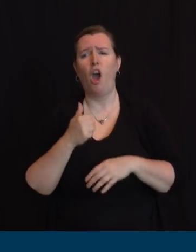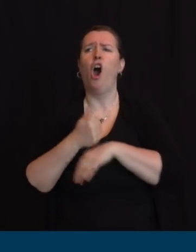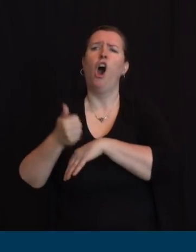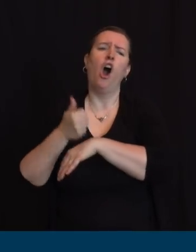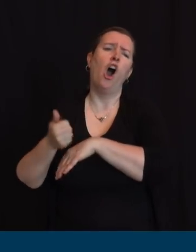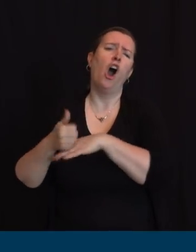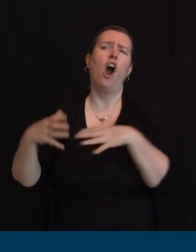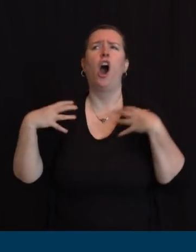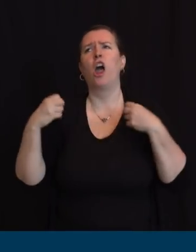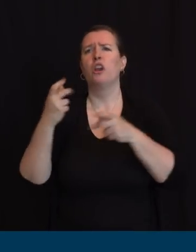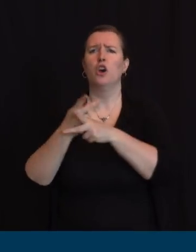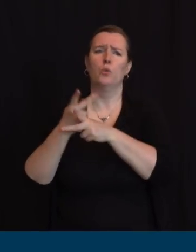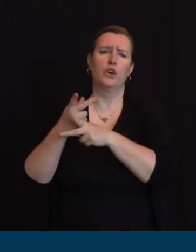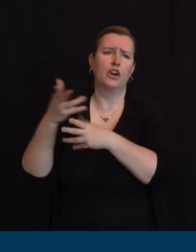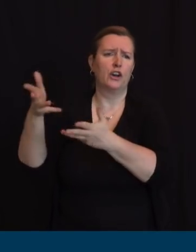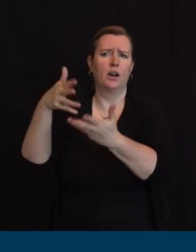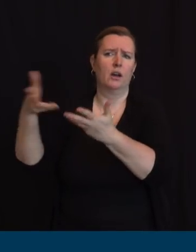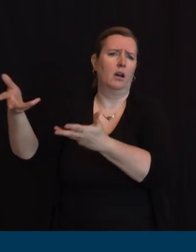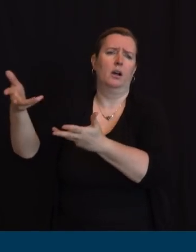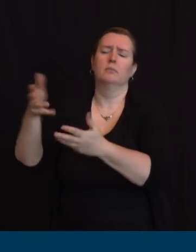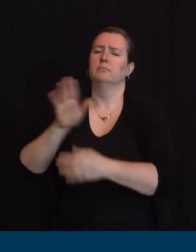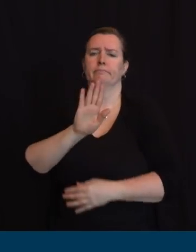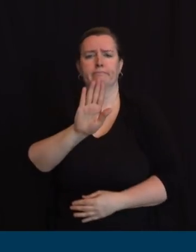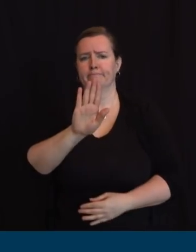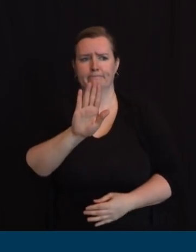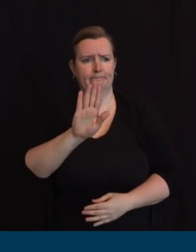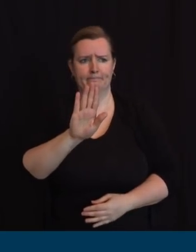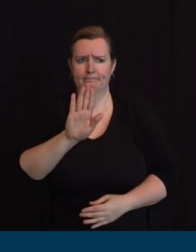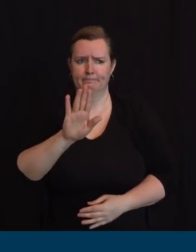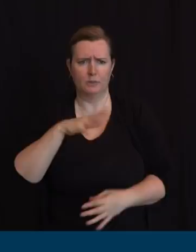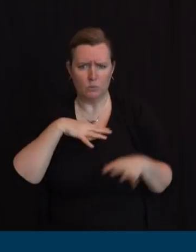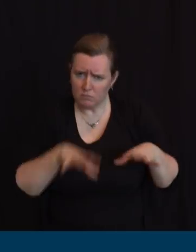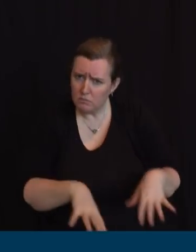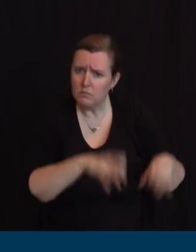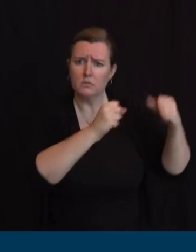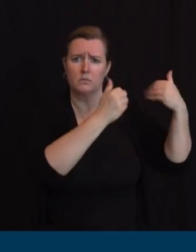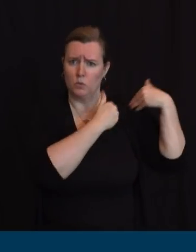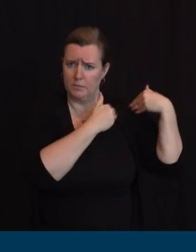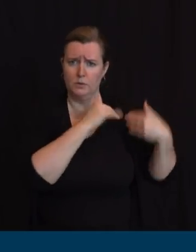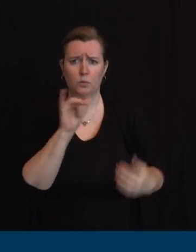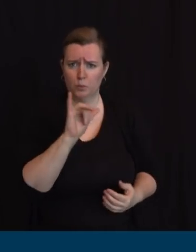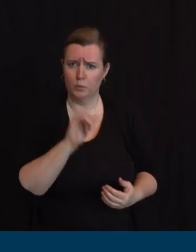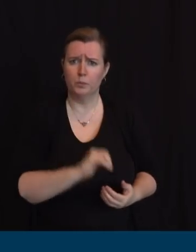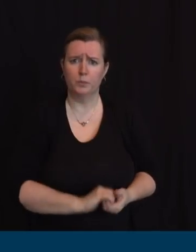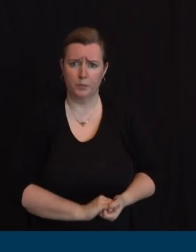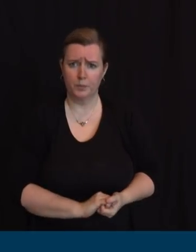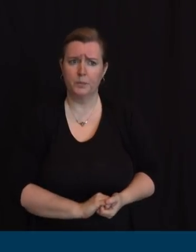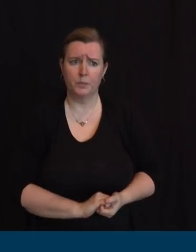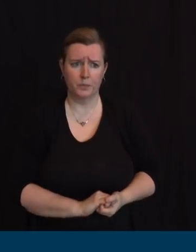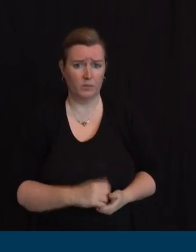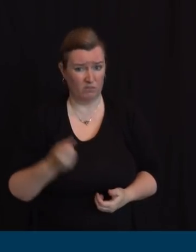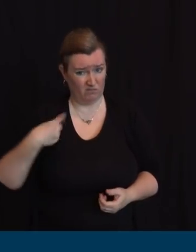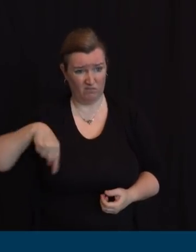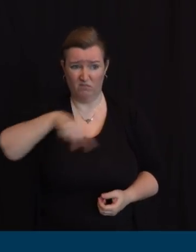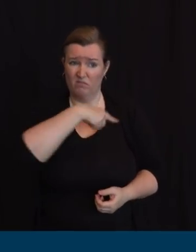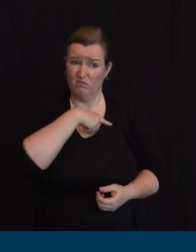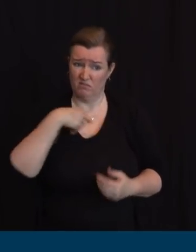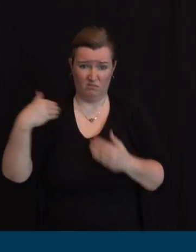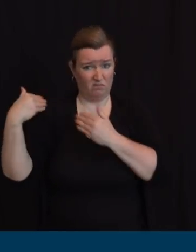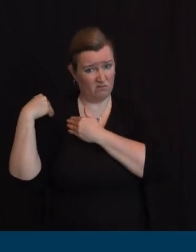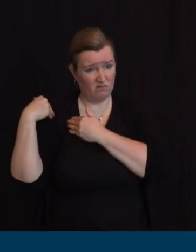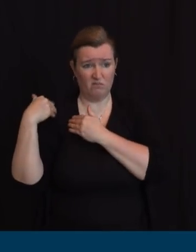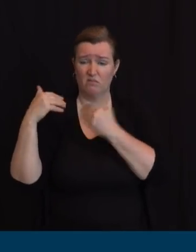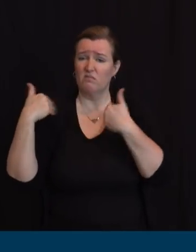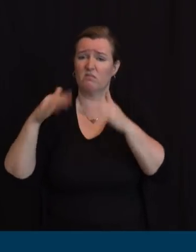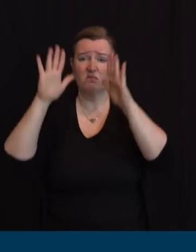bad and for the most part of late it's been really good has a huge impact on the answers that we give you again within ranges right